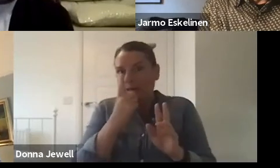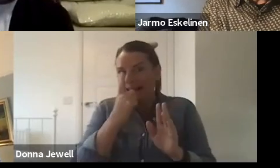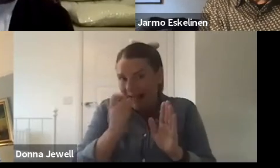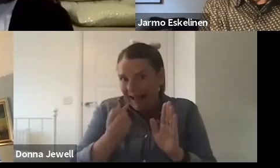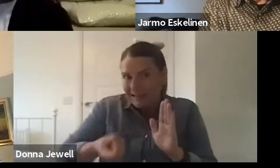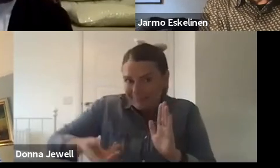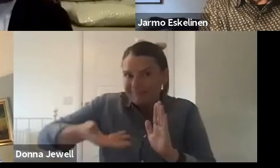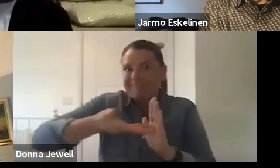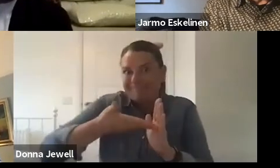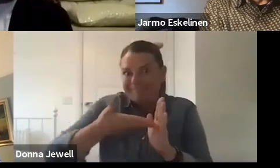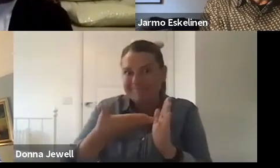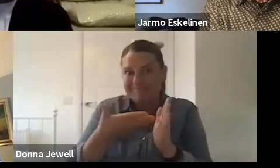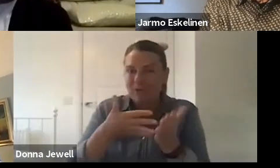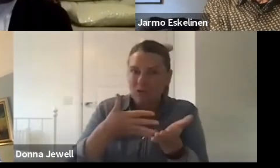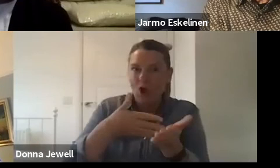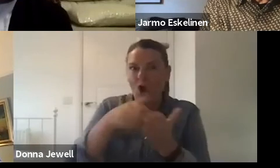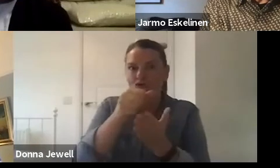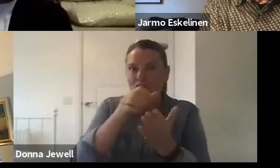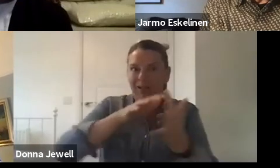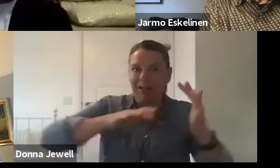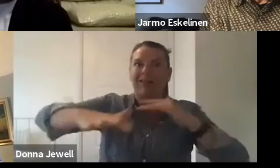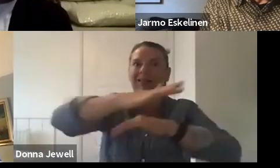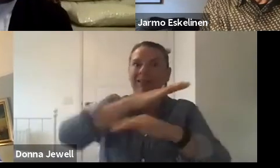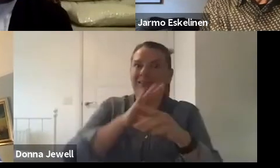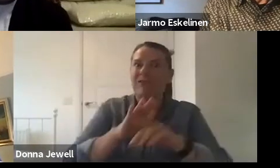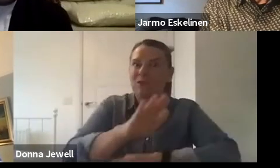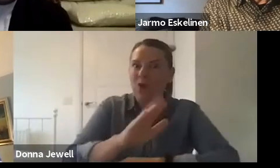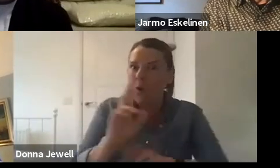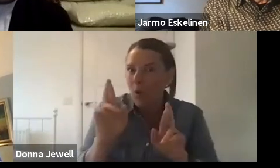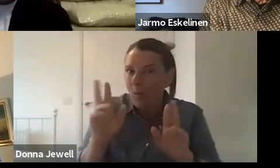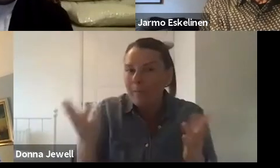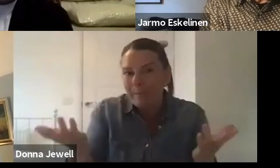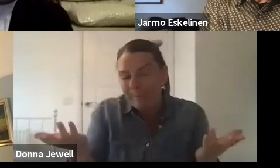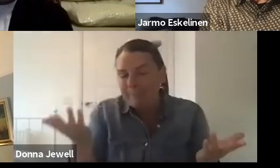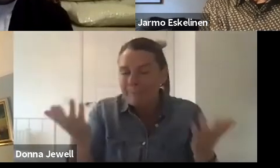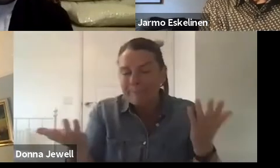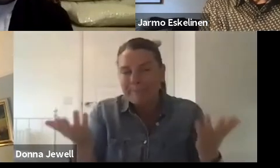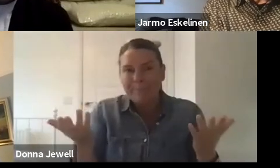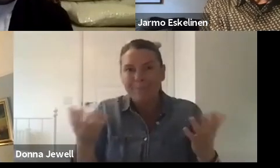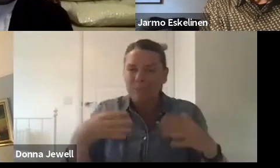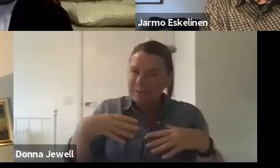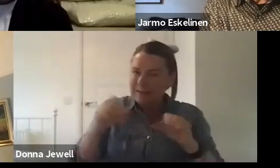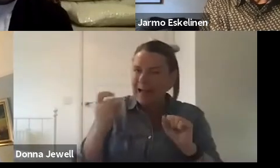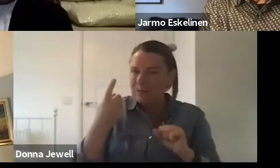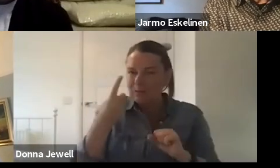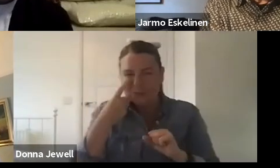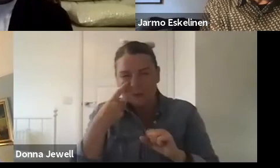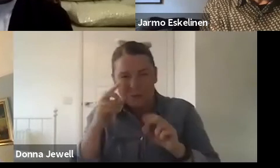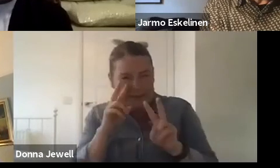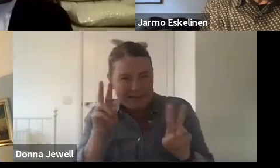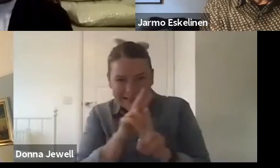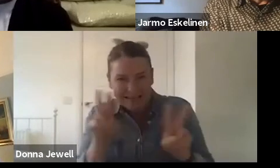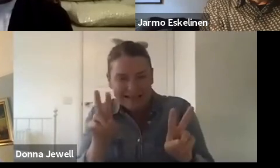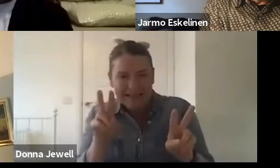see, we are seeing the glimpses of the creativity and joy. And I picked an